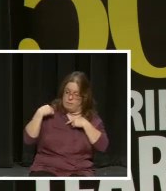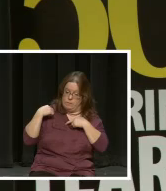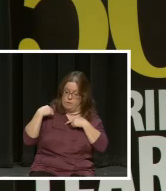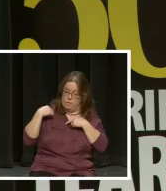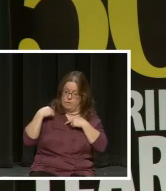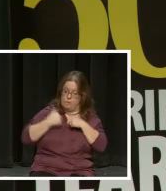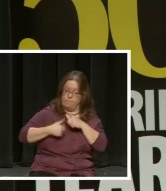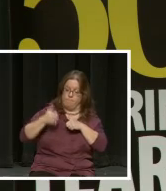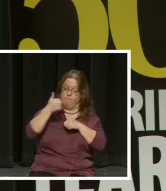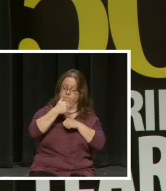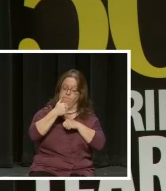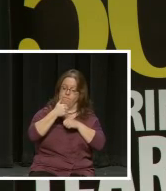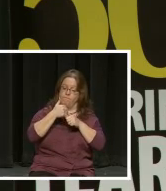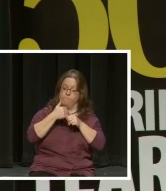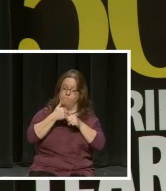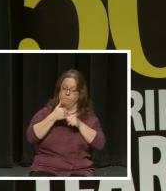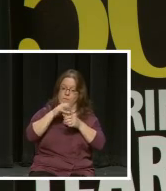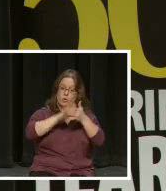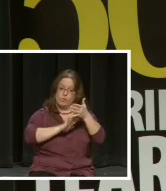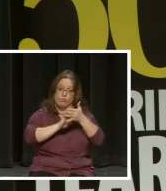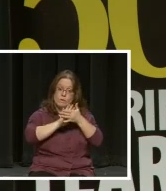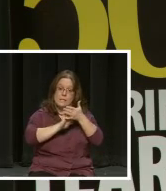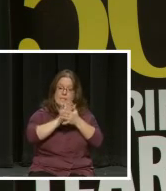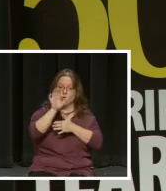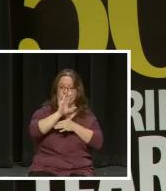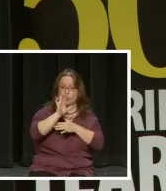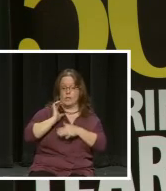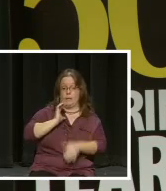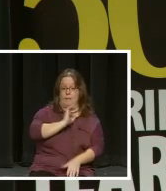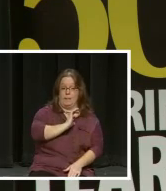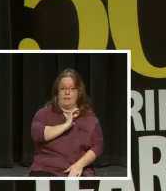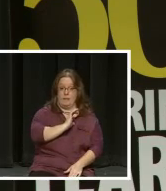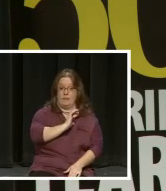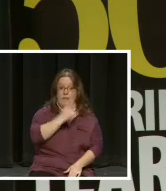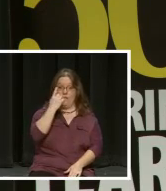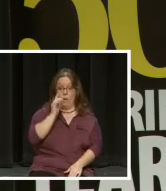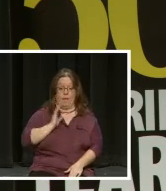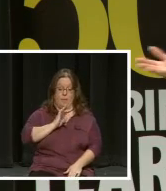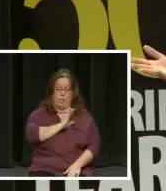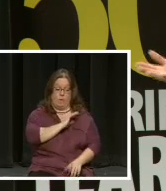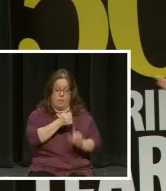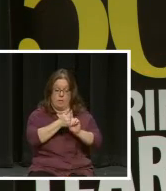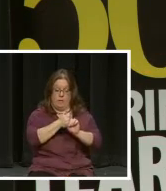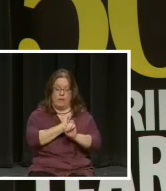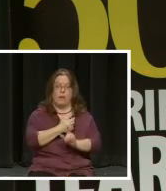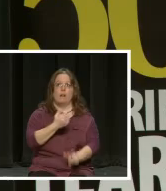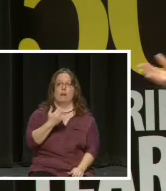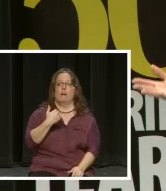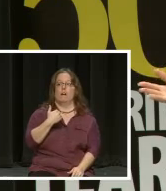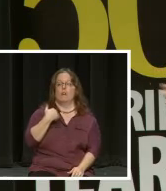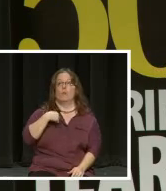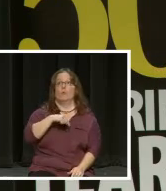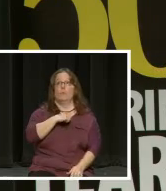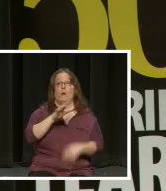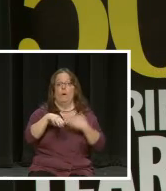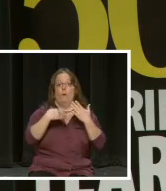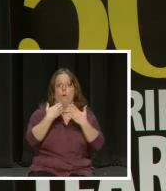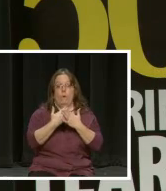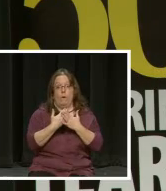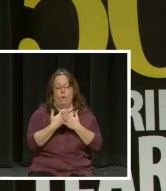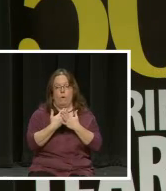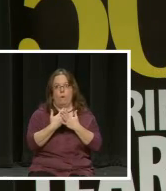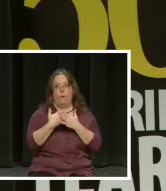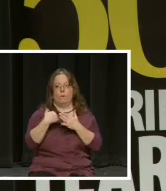chairing the Screening and Search Committee on behalf of the Board and we all are very